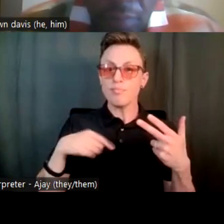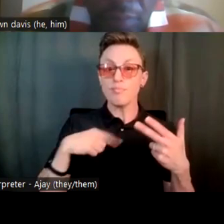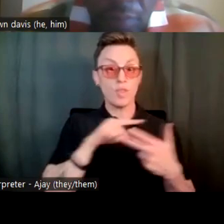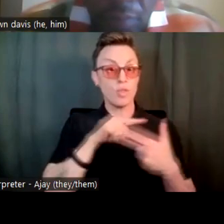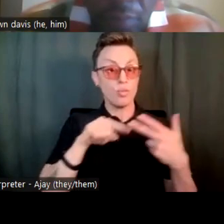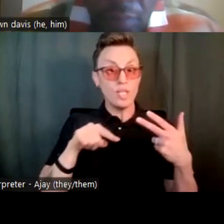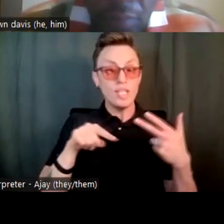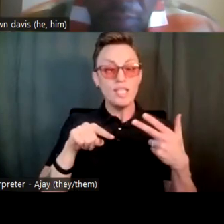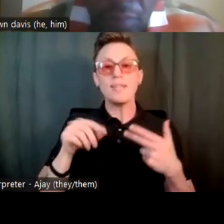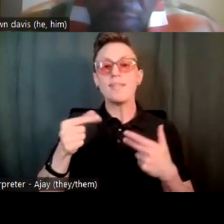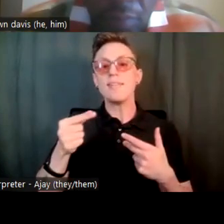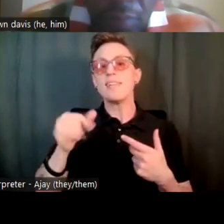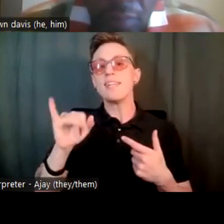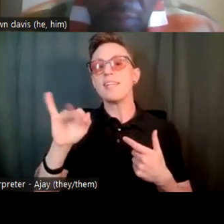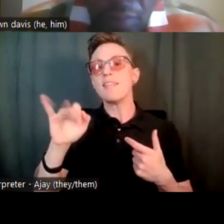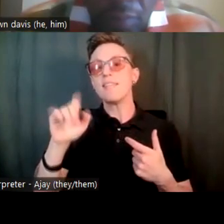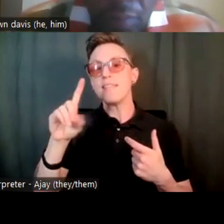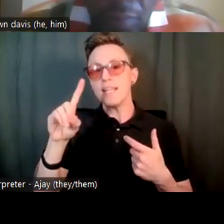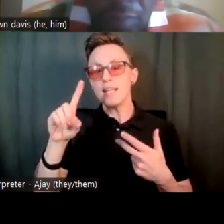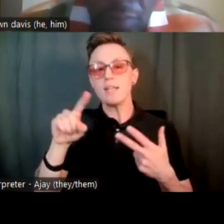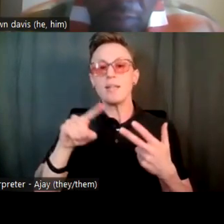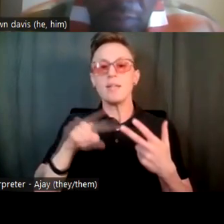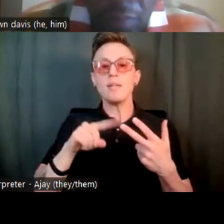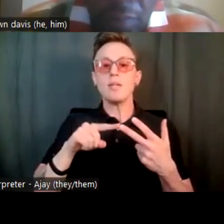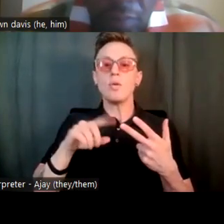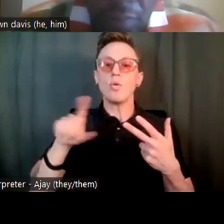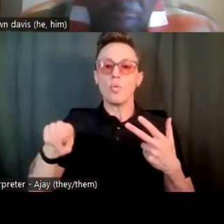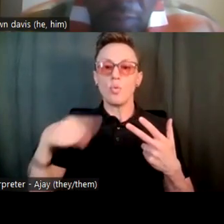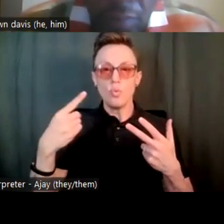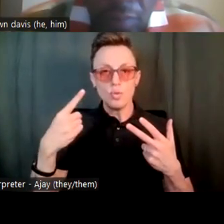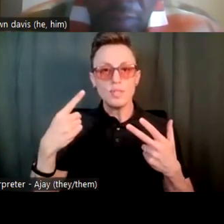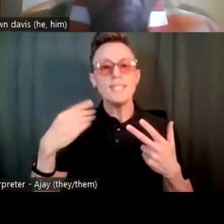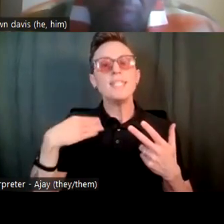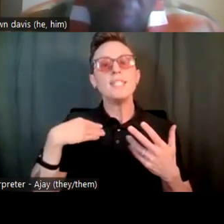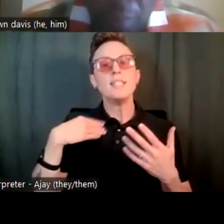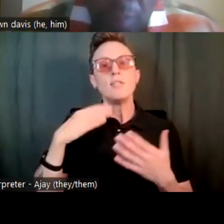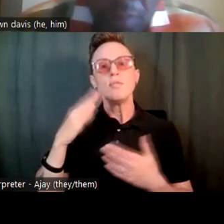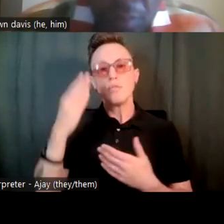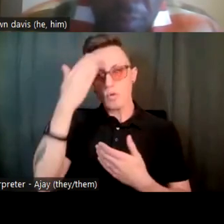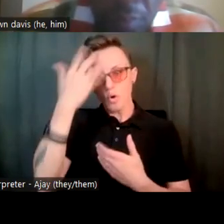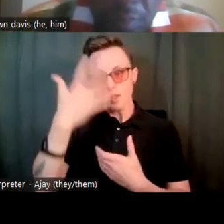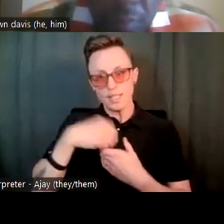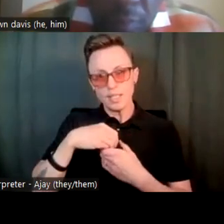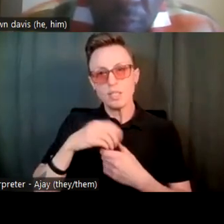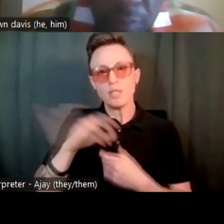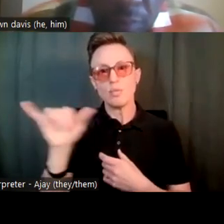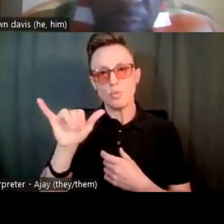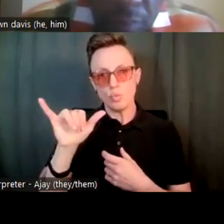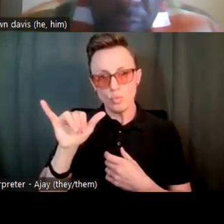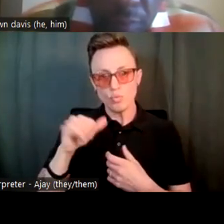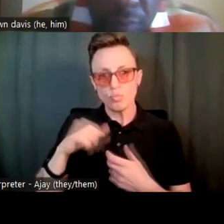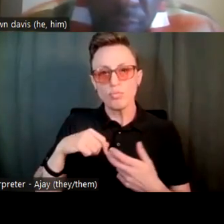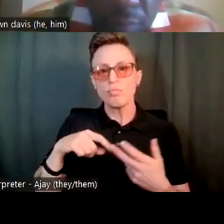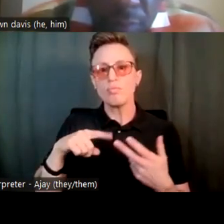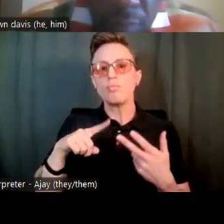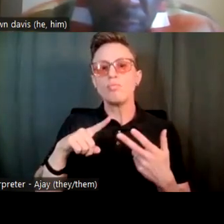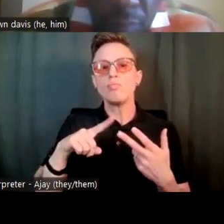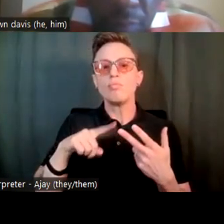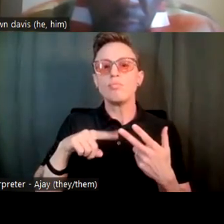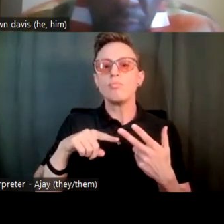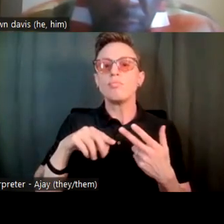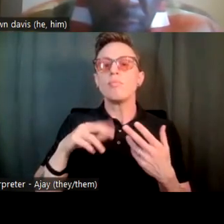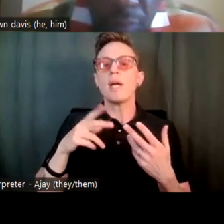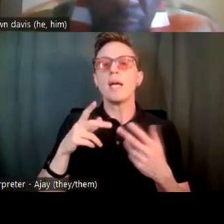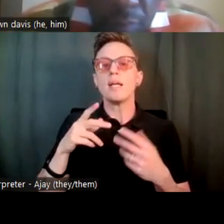of them are gifted, but my youngest son is the only child who is on the spectrum. He is also twice exceptional.